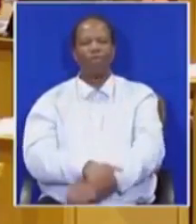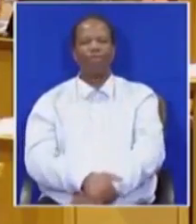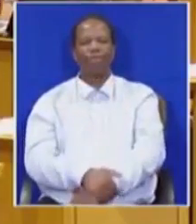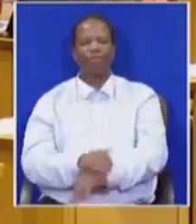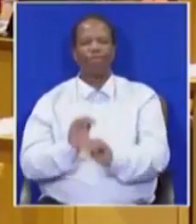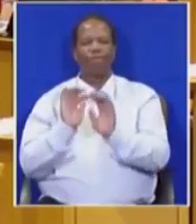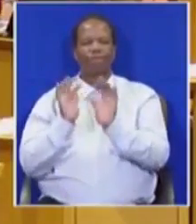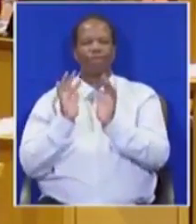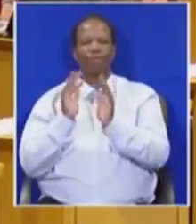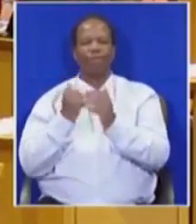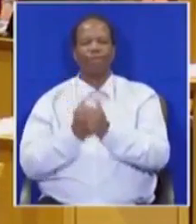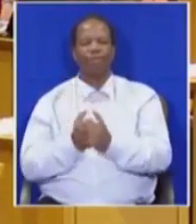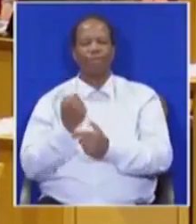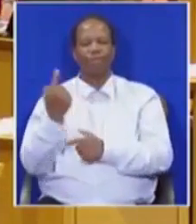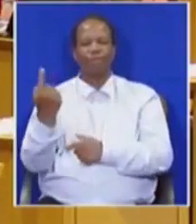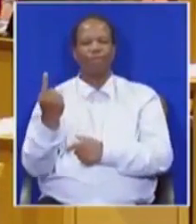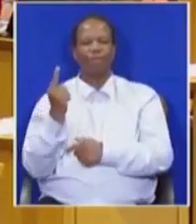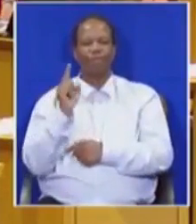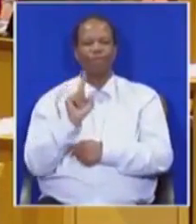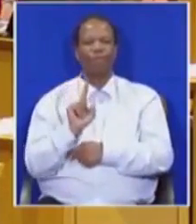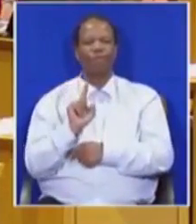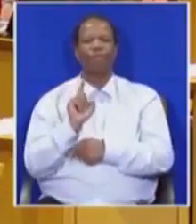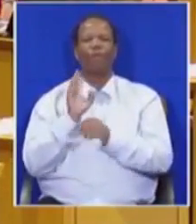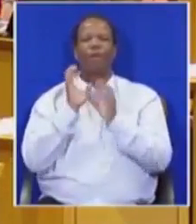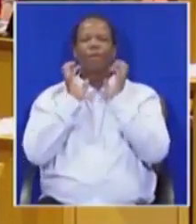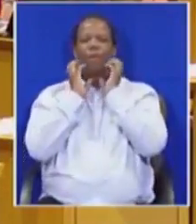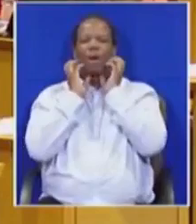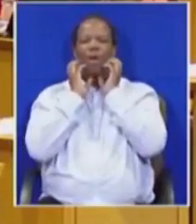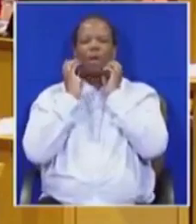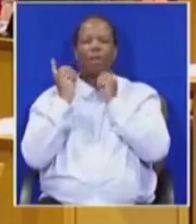I call upon the Honorable Malema.